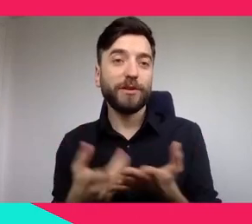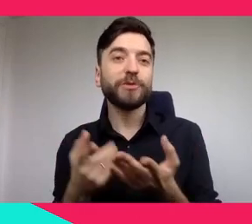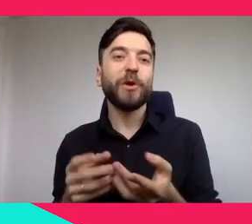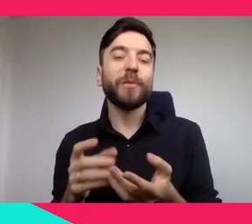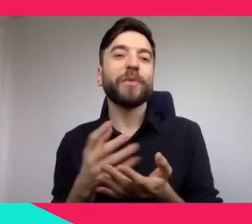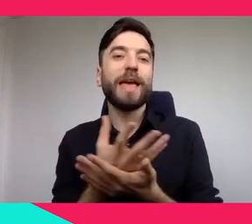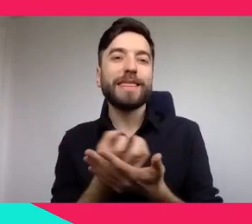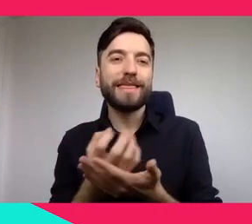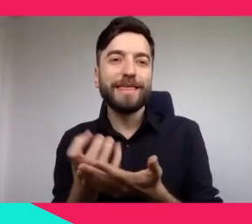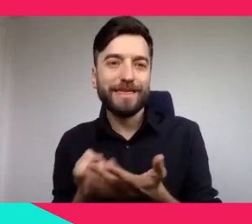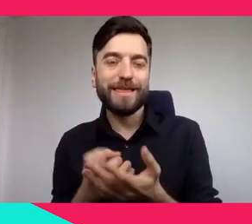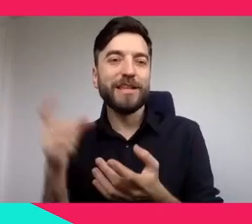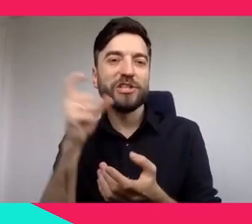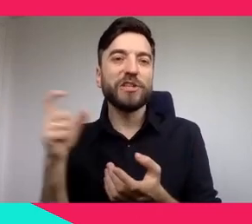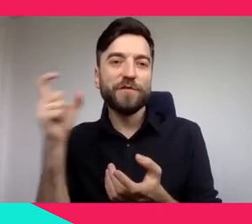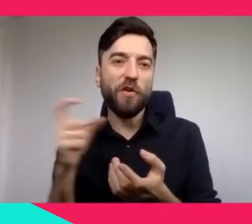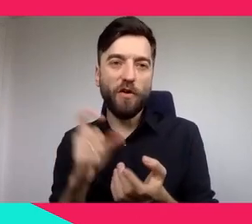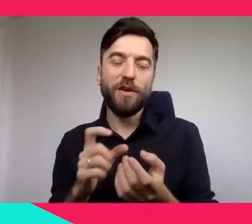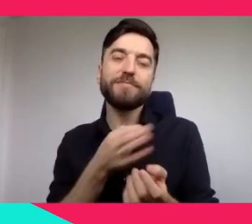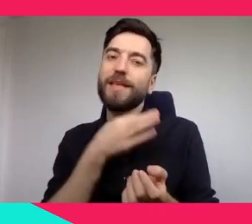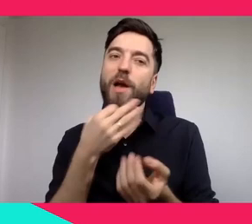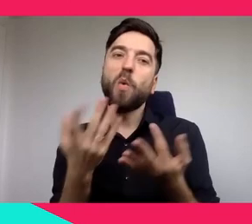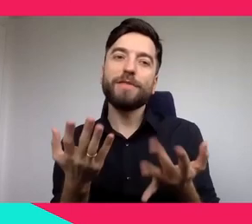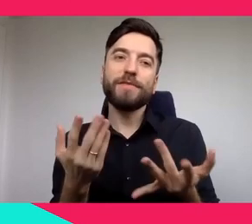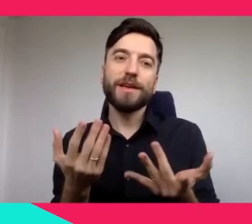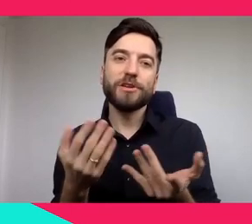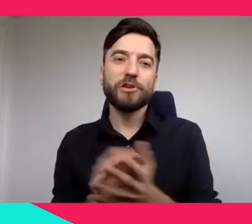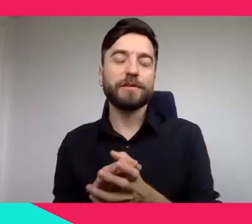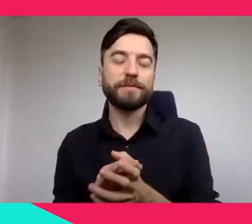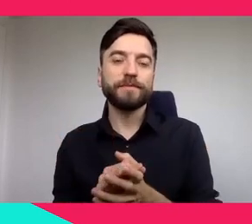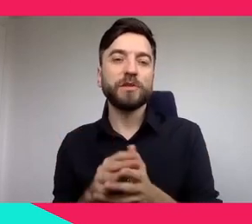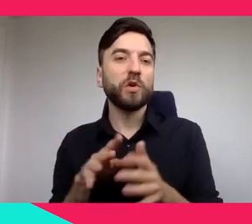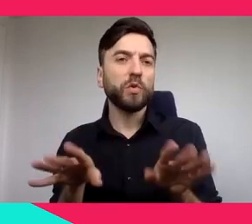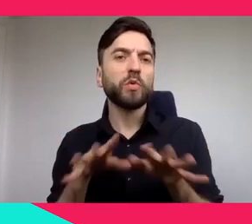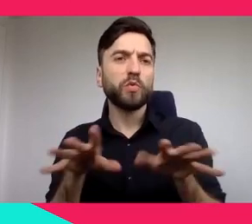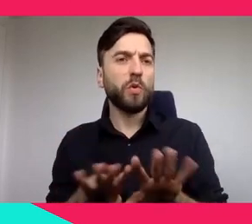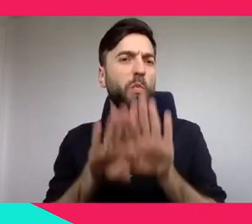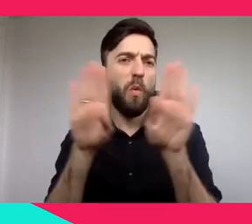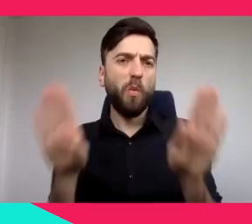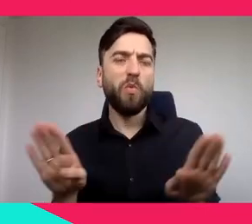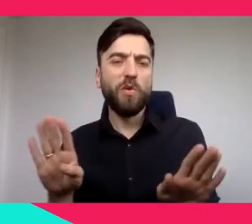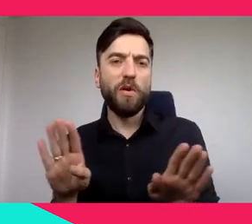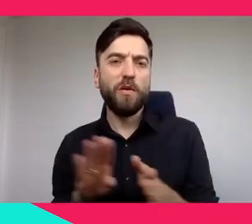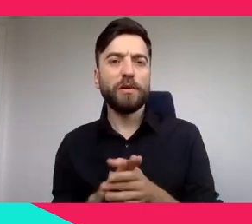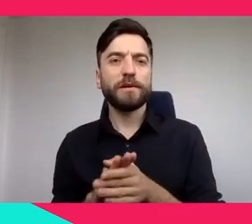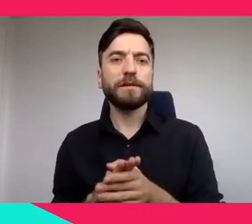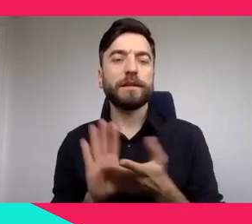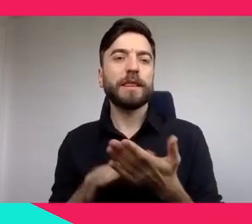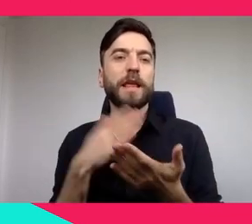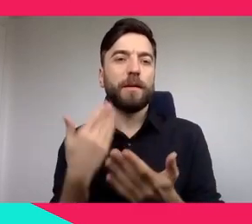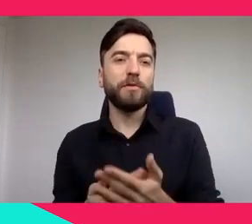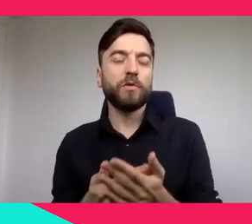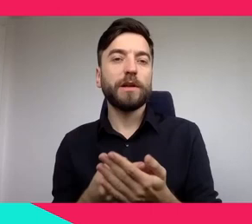As an example, there are lot of museums now that are providing free virtual tools for their collection,